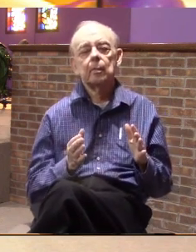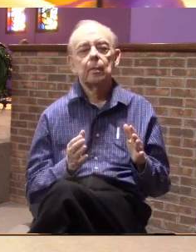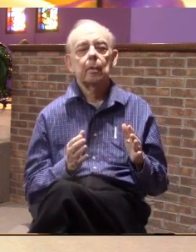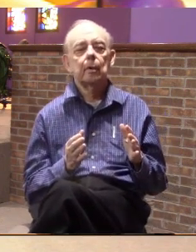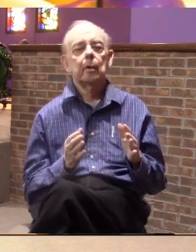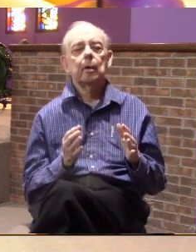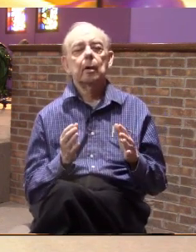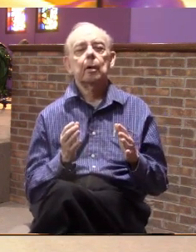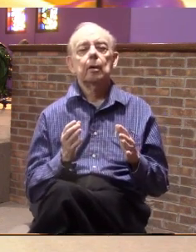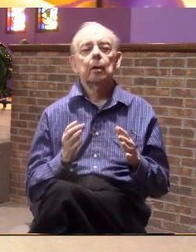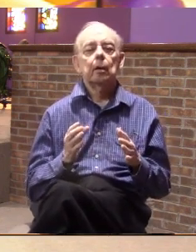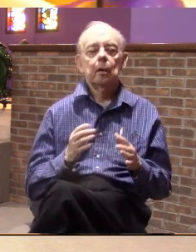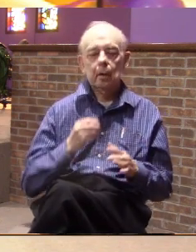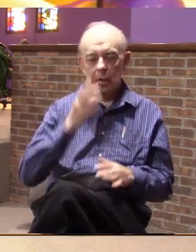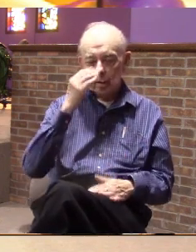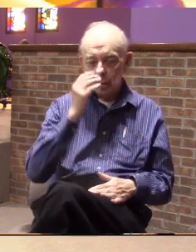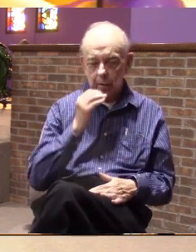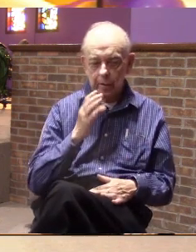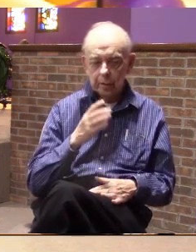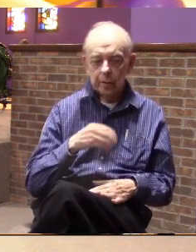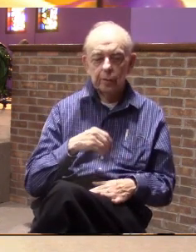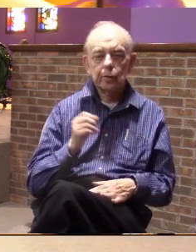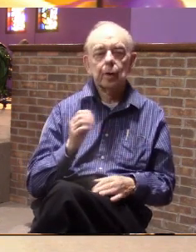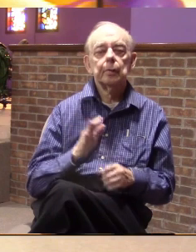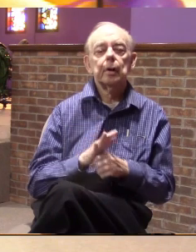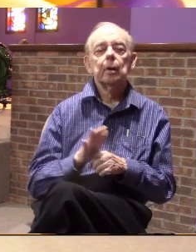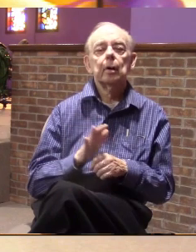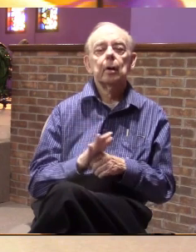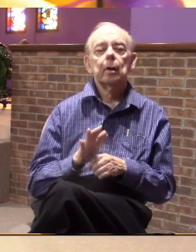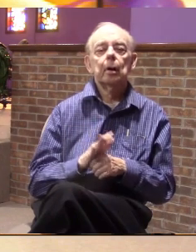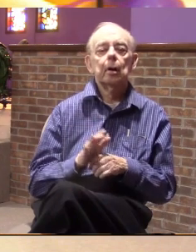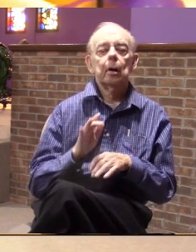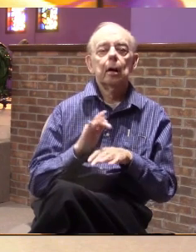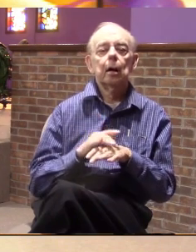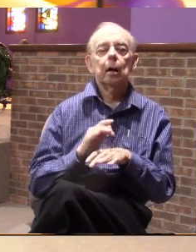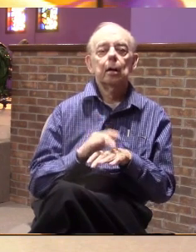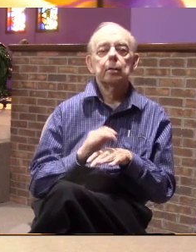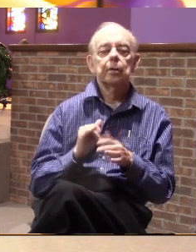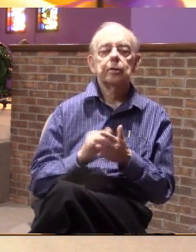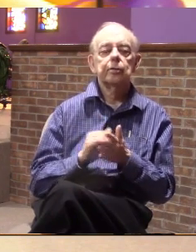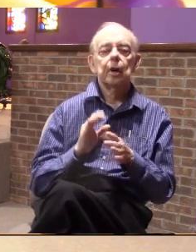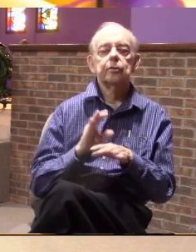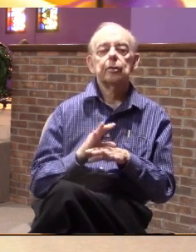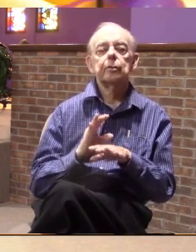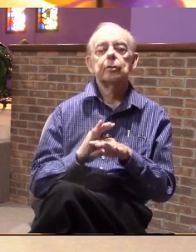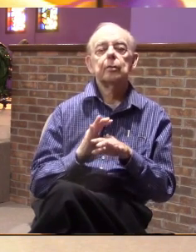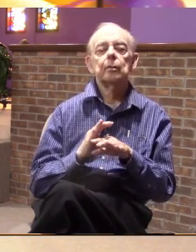so the little boy they took up enough he touched that church